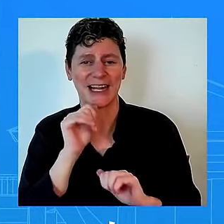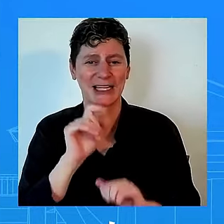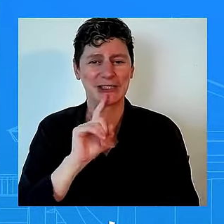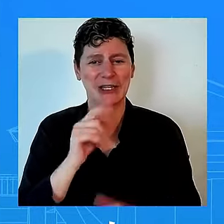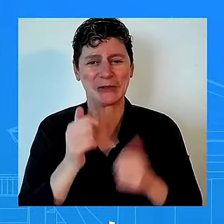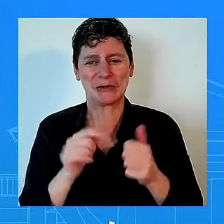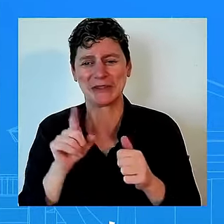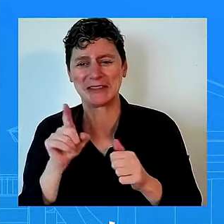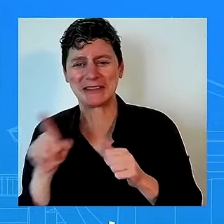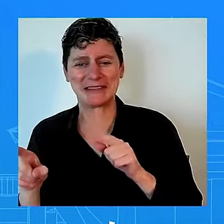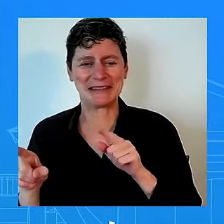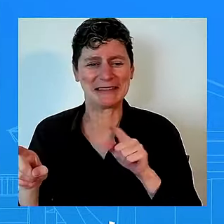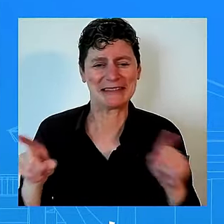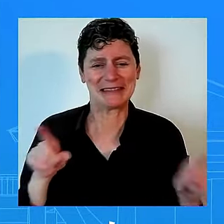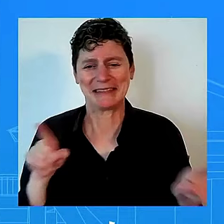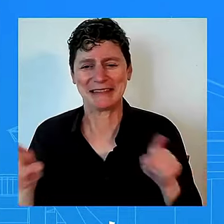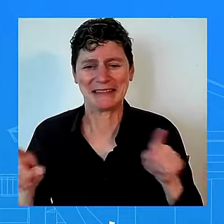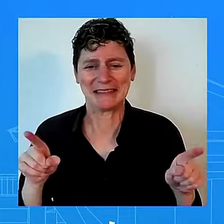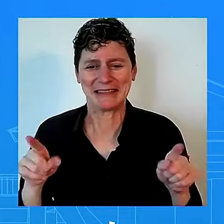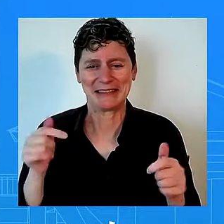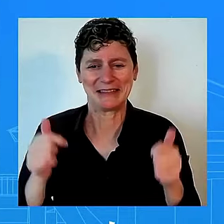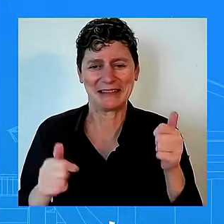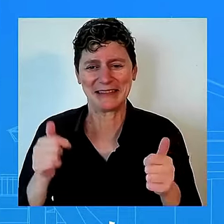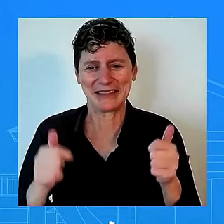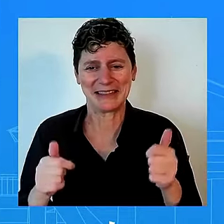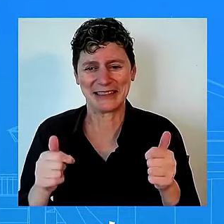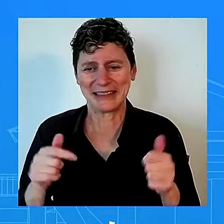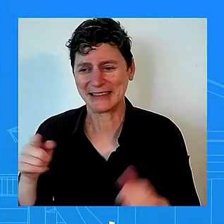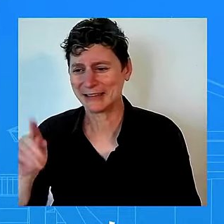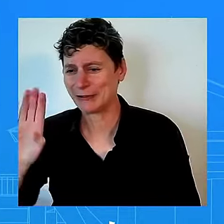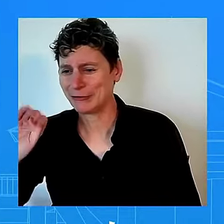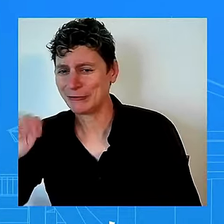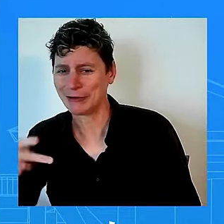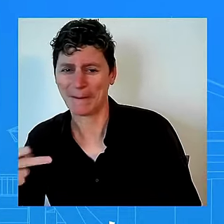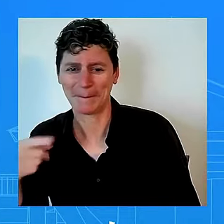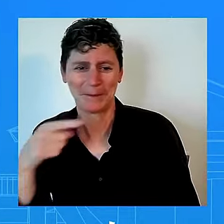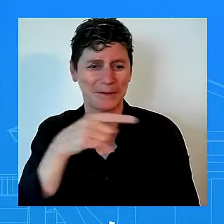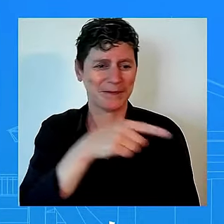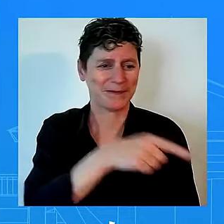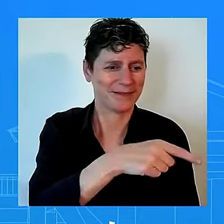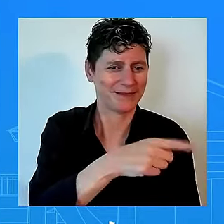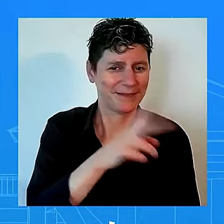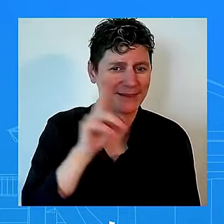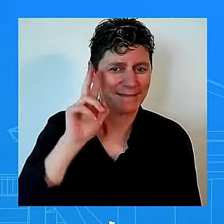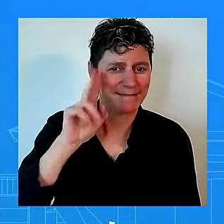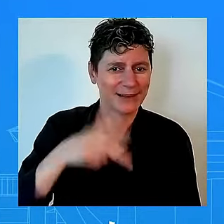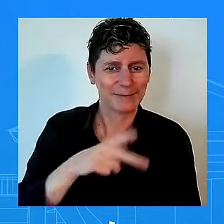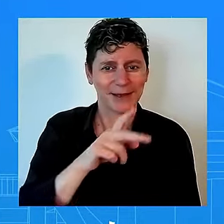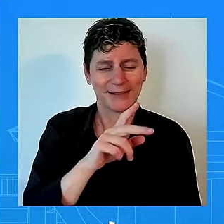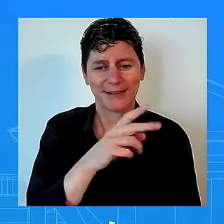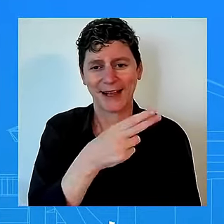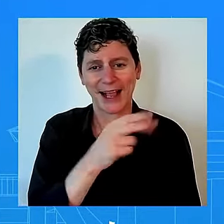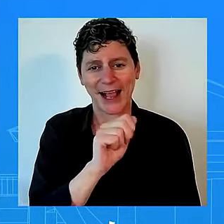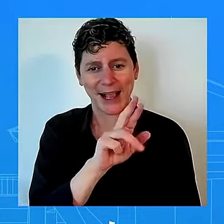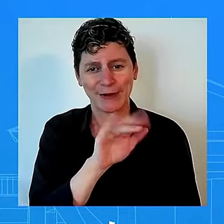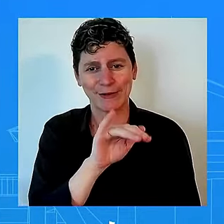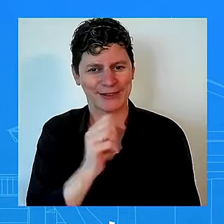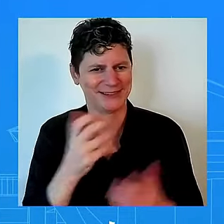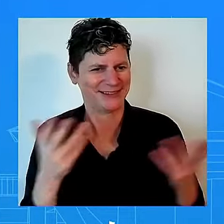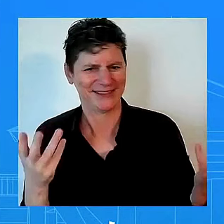of these comments if he has had any reaction i mean obviously the pope speaks for himself uh and i don't have any any